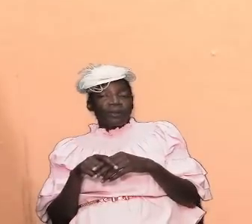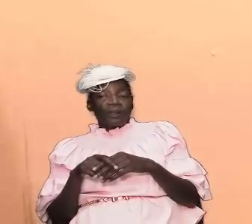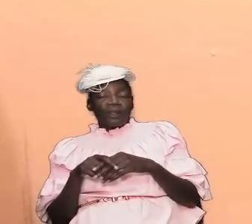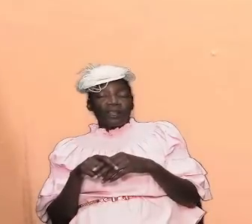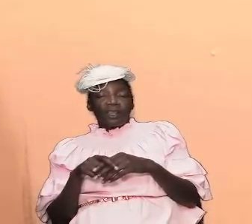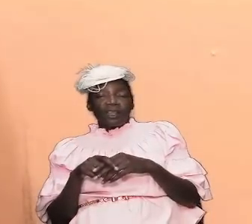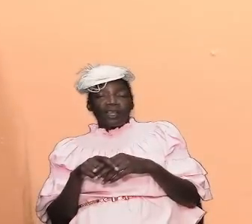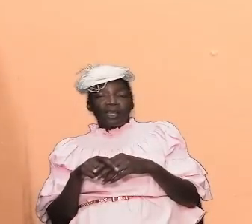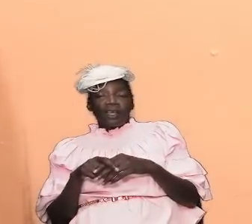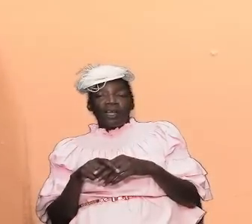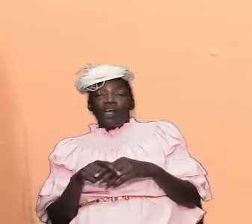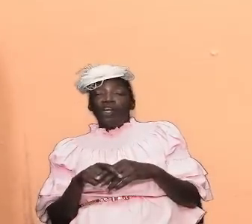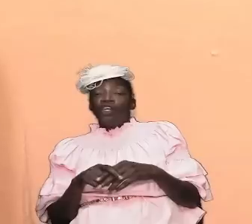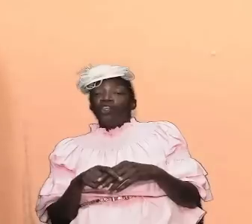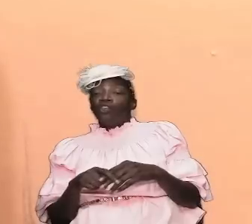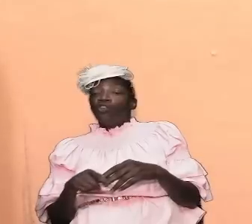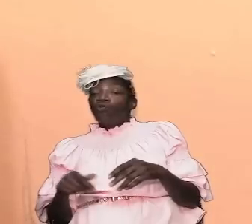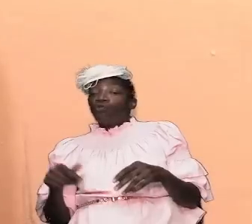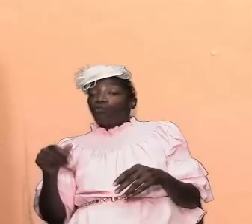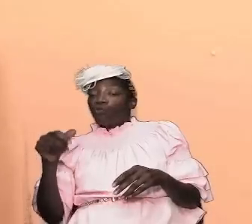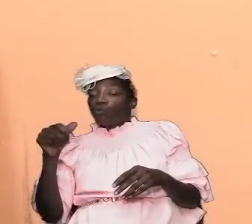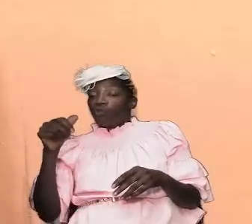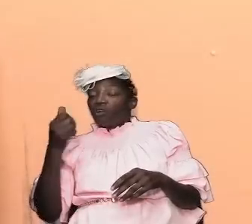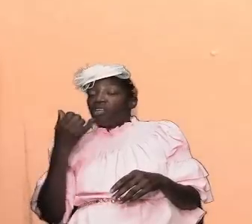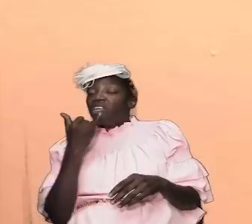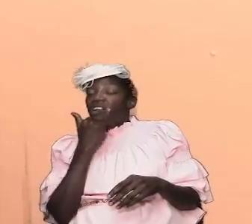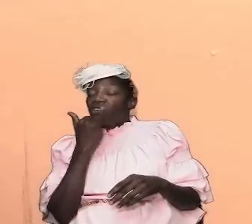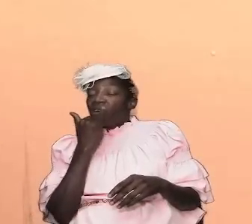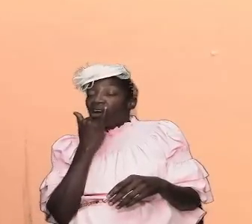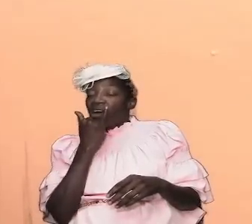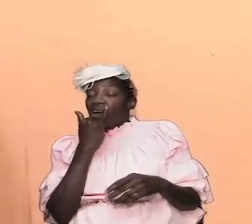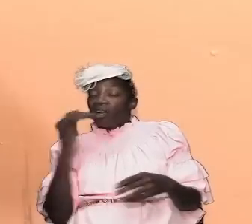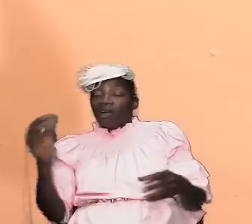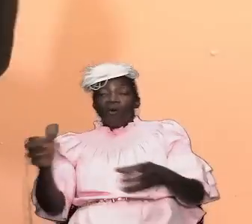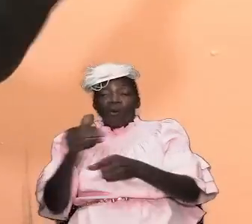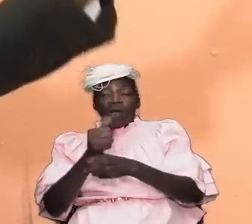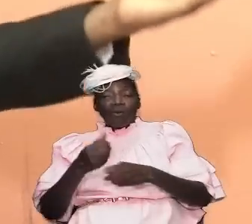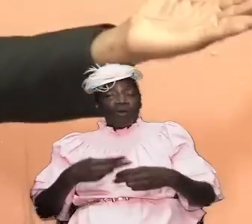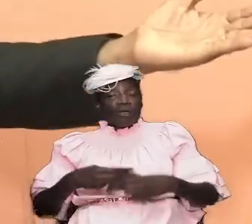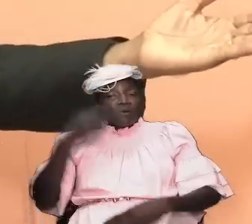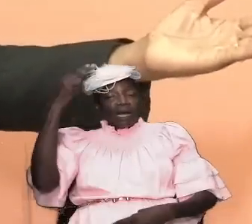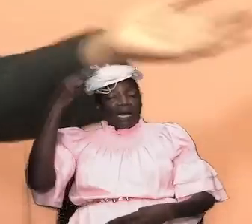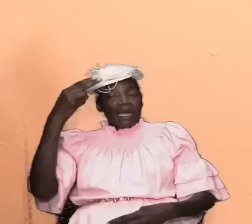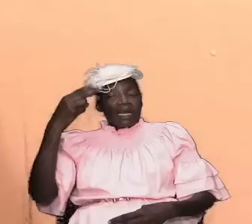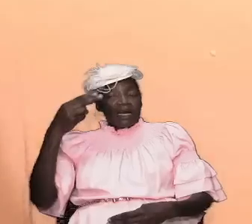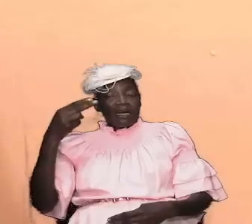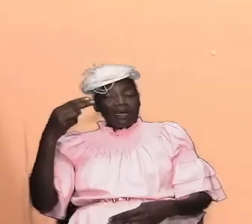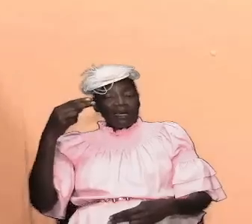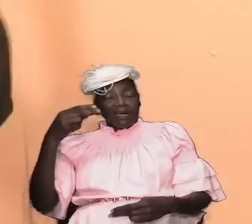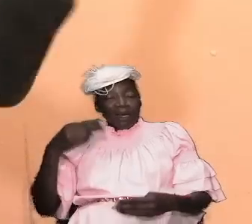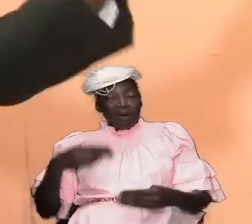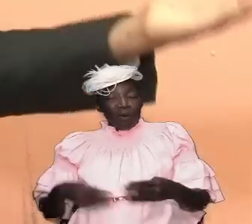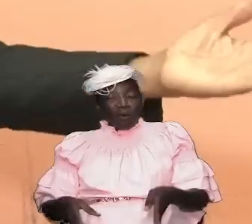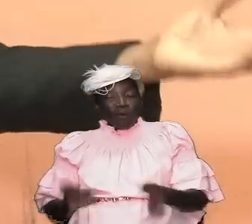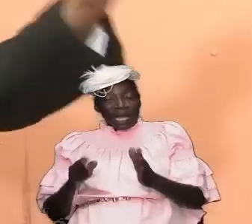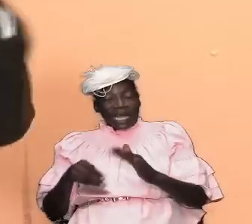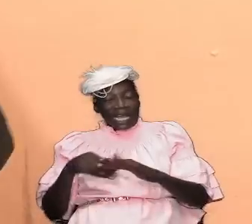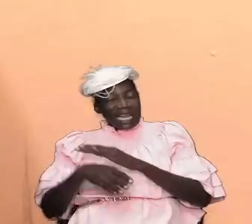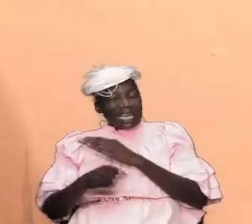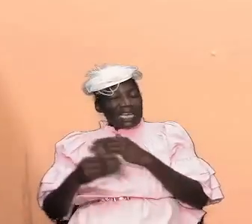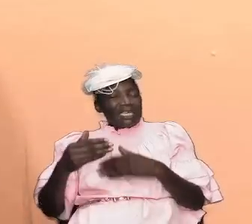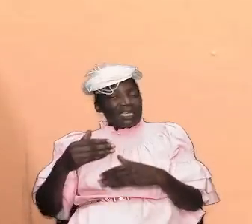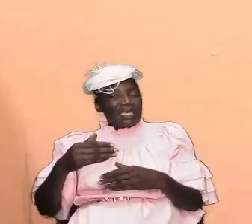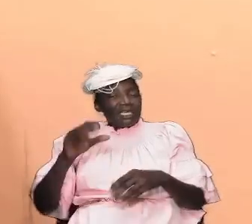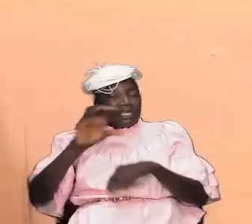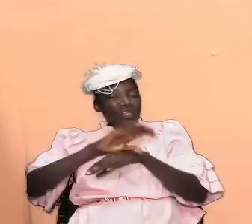we are held to a higher standard in the church than was in the tabernacle but of course because the tabernacle